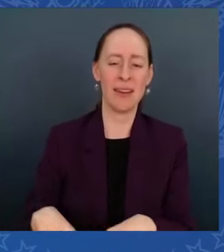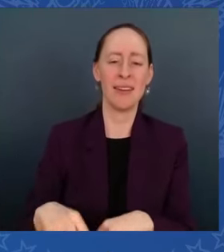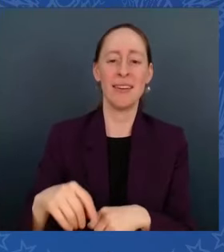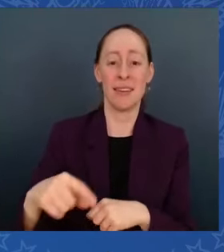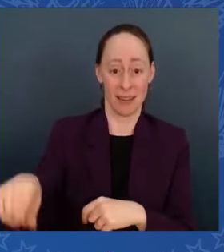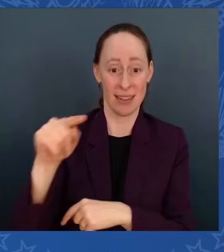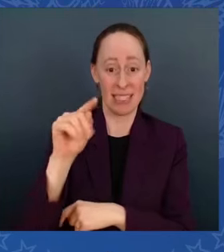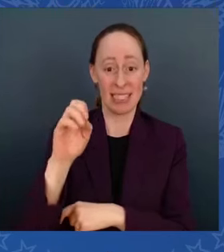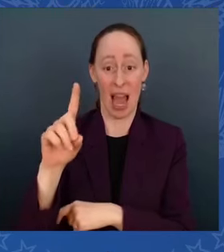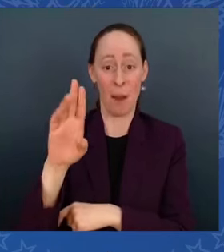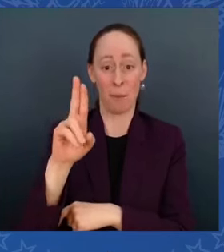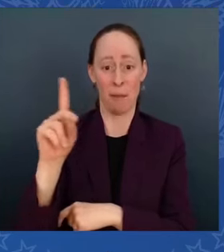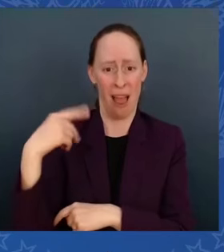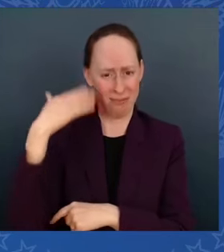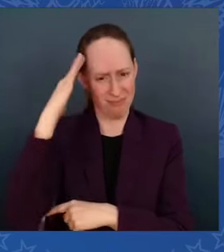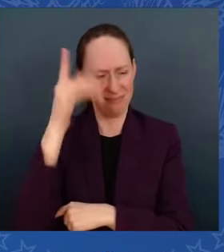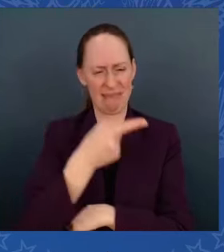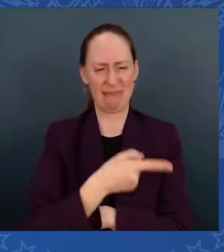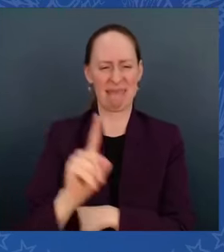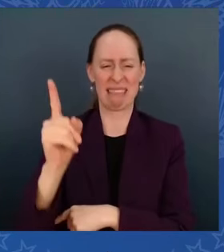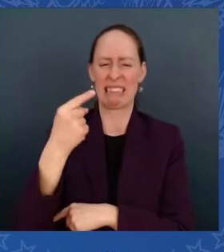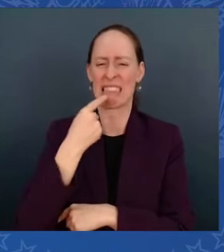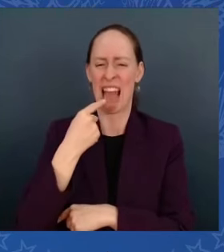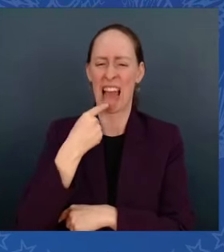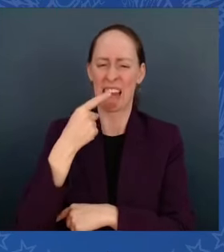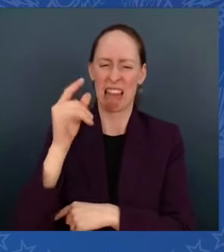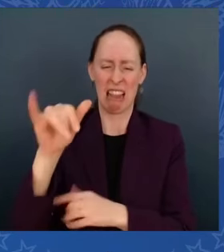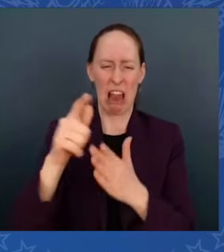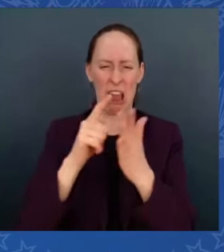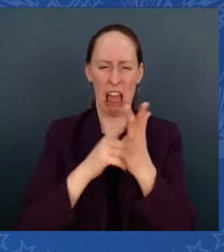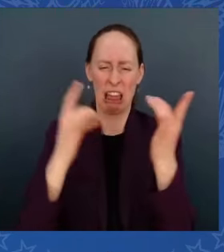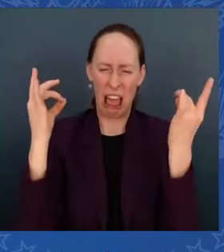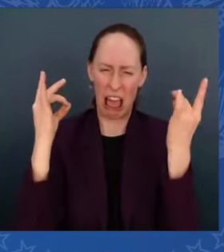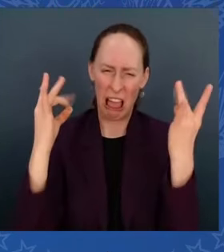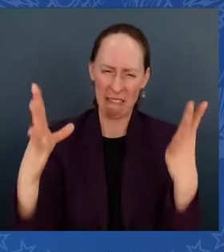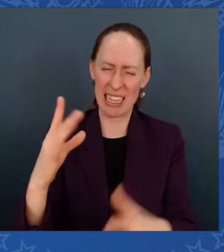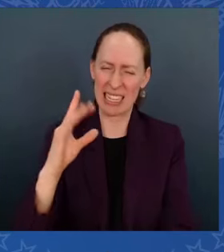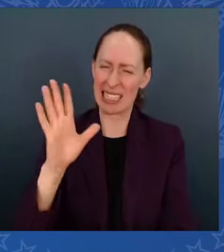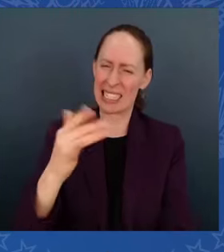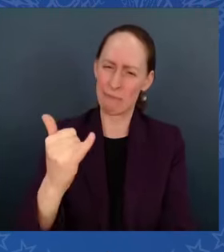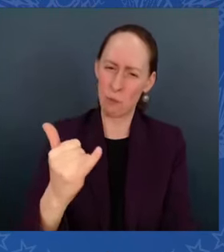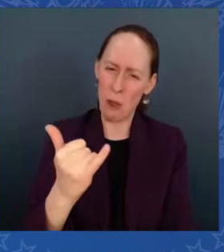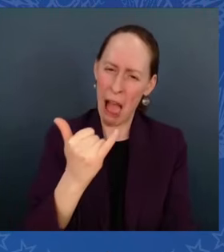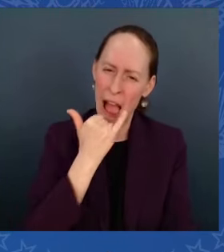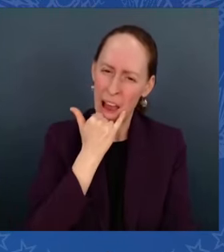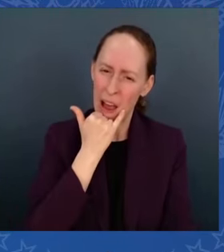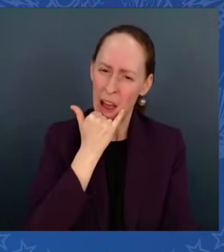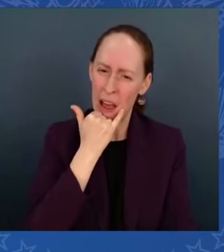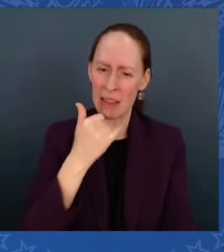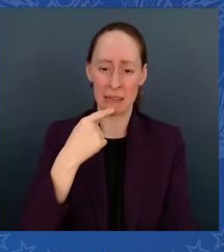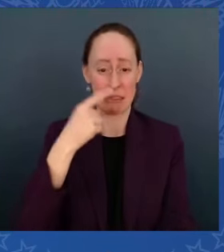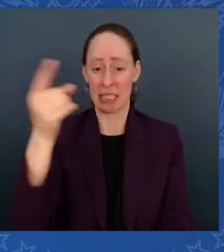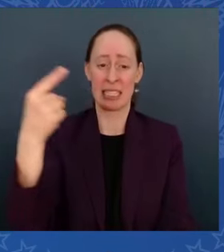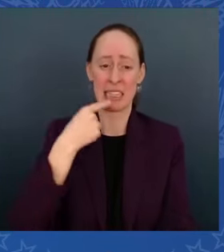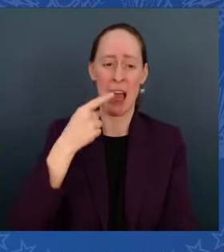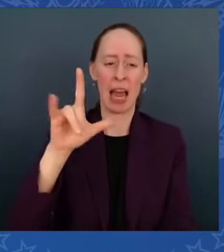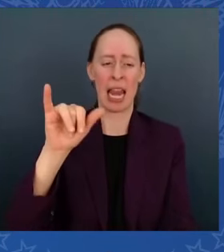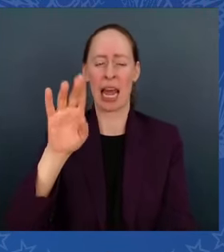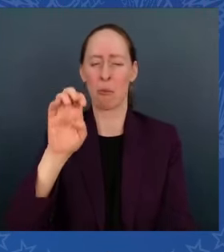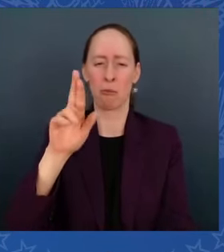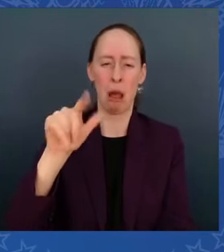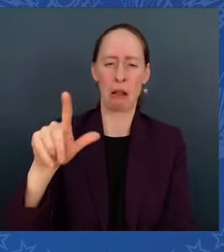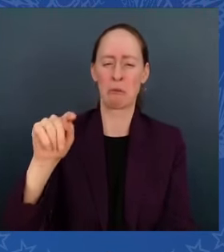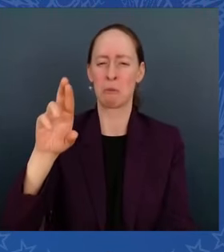flawed. Anyone ought to say, and I'm quoting, a liberal Trojan horse for a socialist agenda, end of quote.